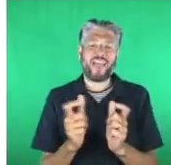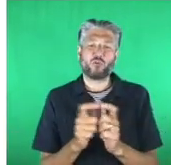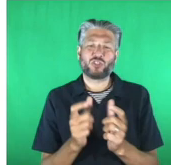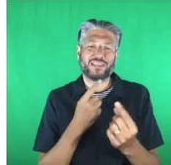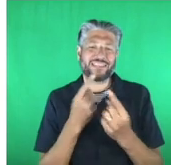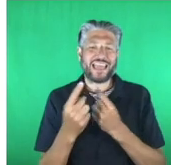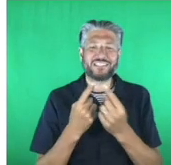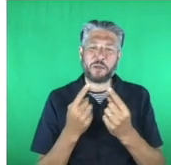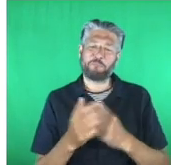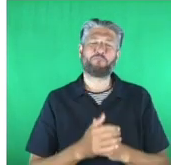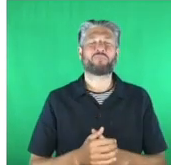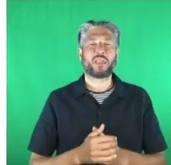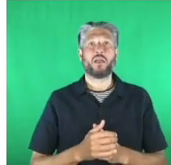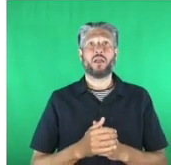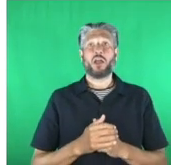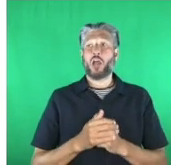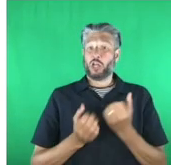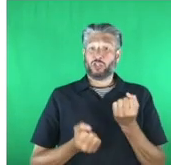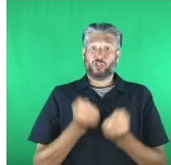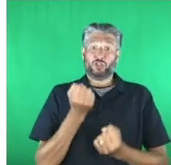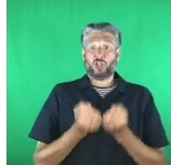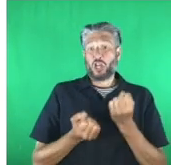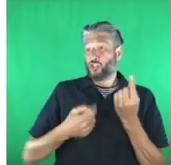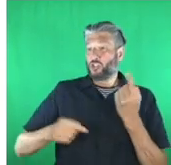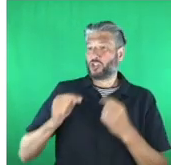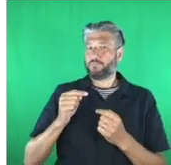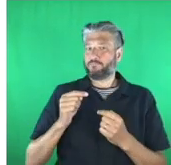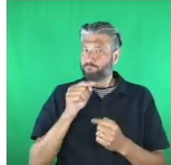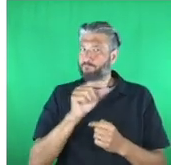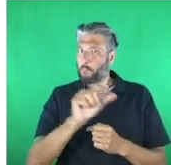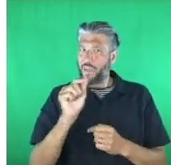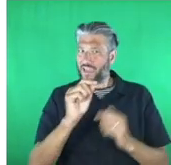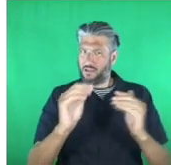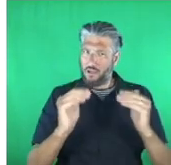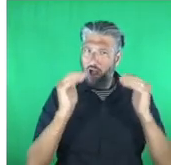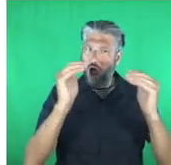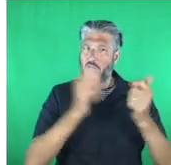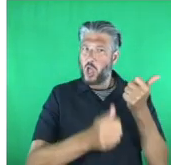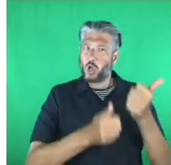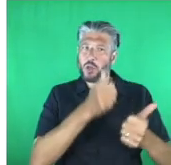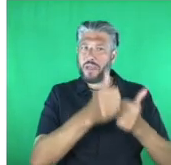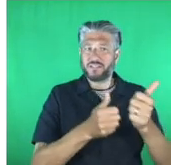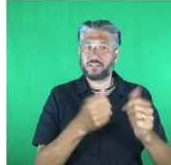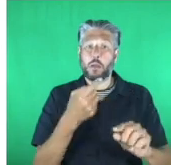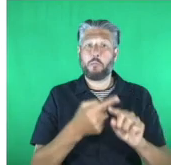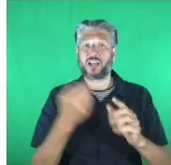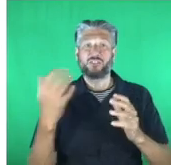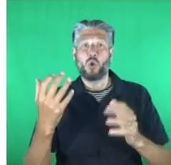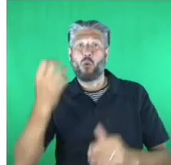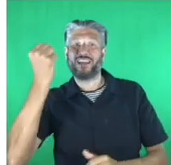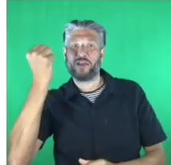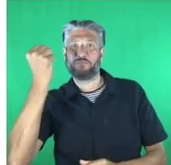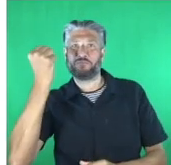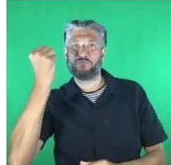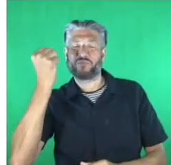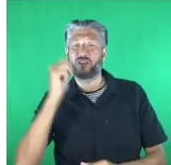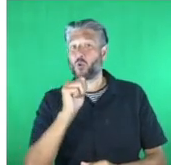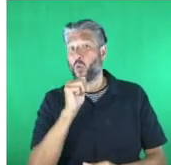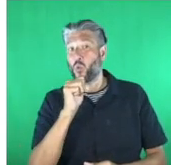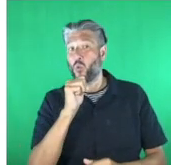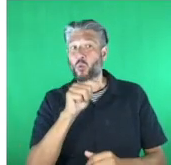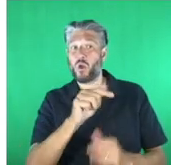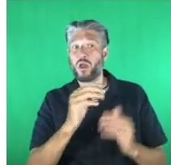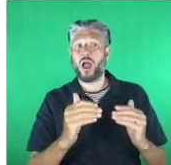judges chose to award another highly commended so i'm just going to get out my beautiful assistant who's going to help me announce our highly commended which